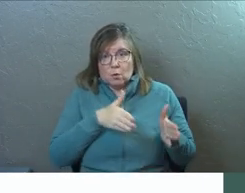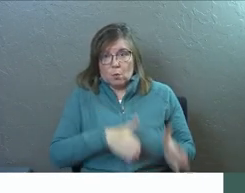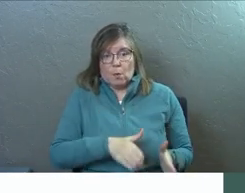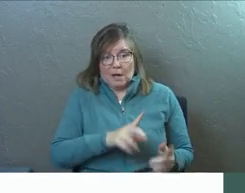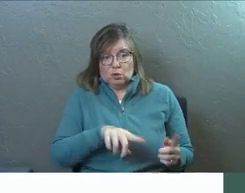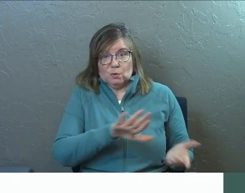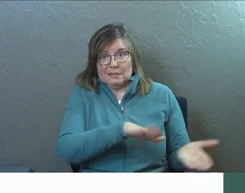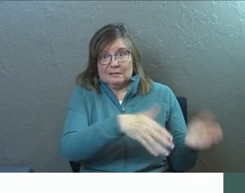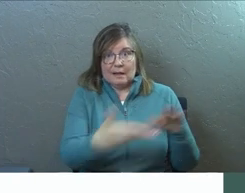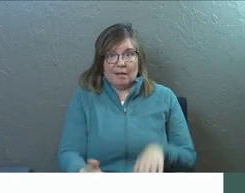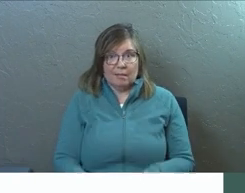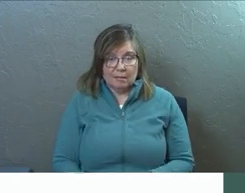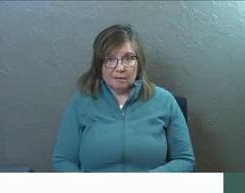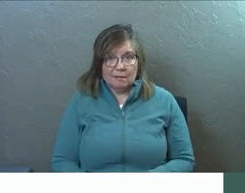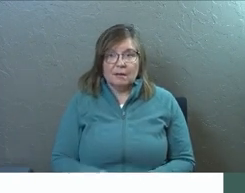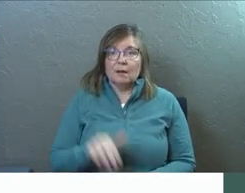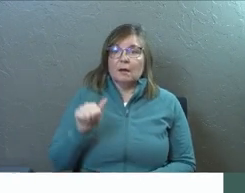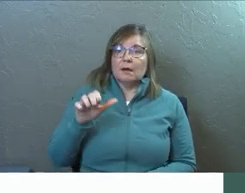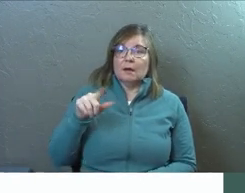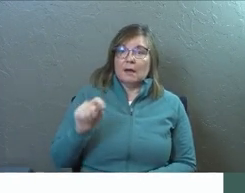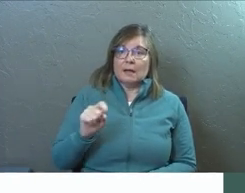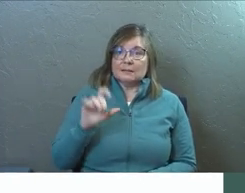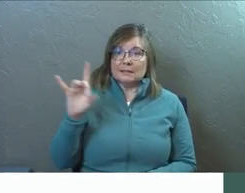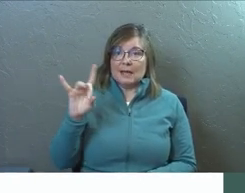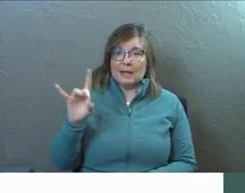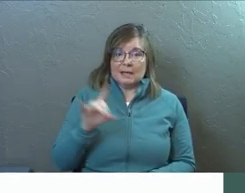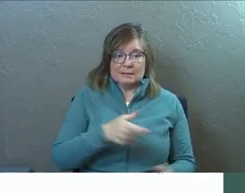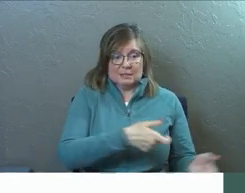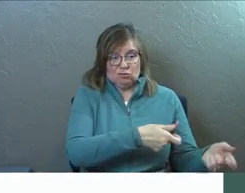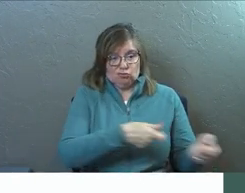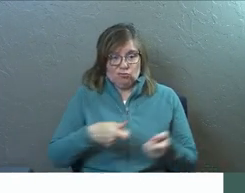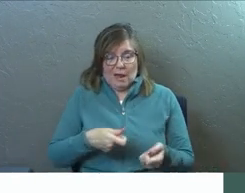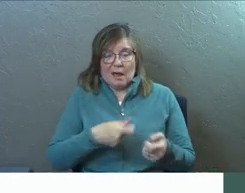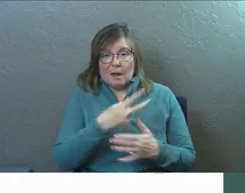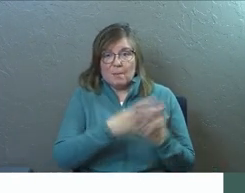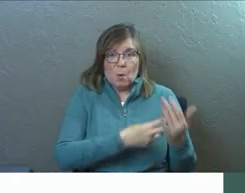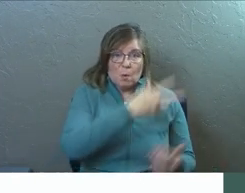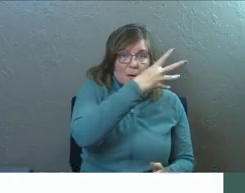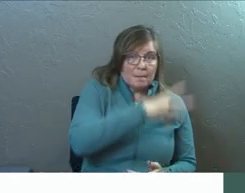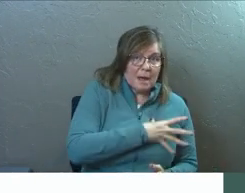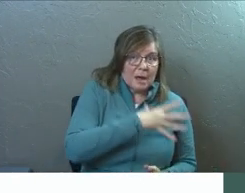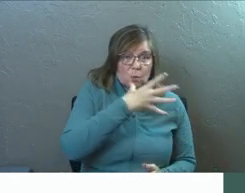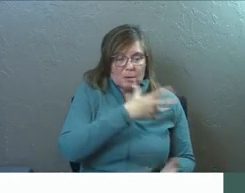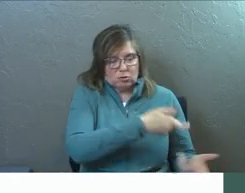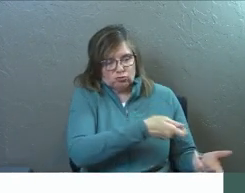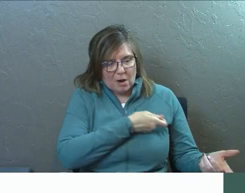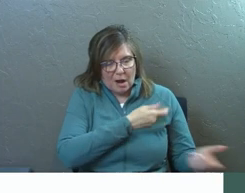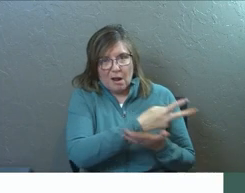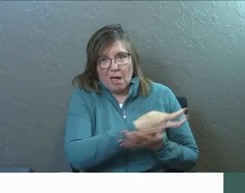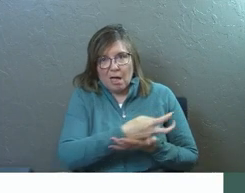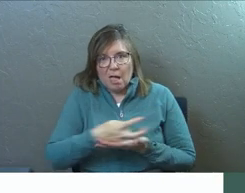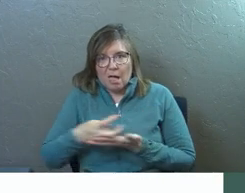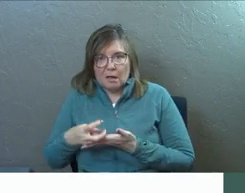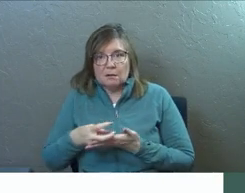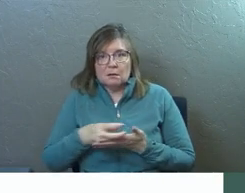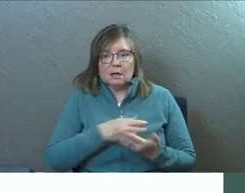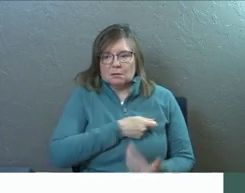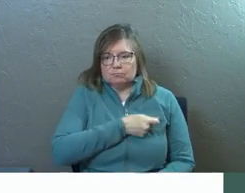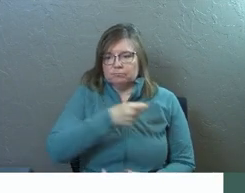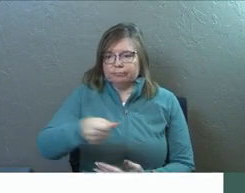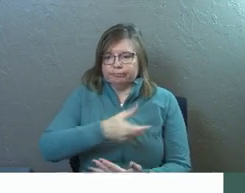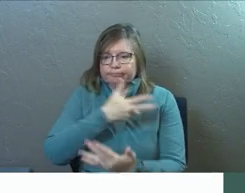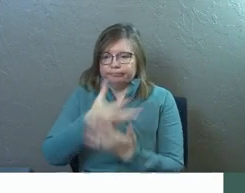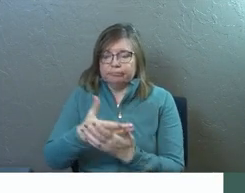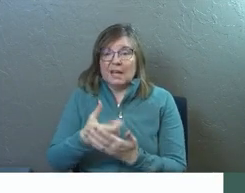to their death. Acts eight, he dragged off both men and women and put them in prison. Acts 26. He did all that was